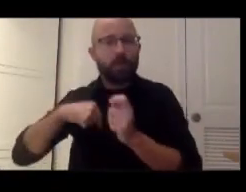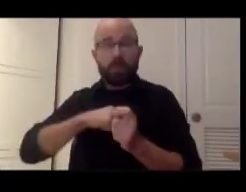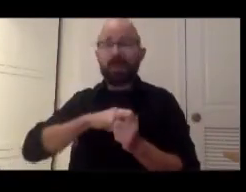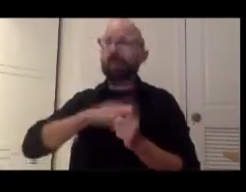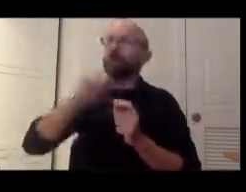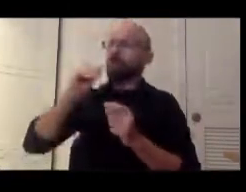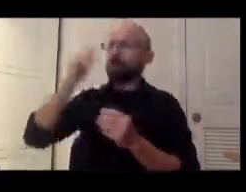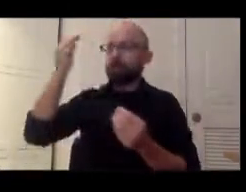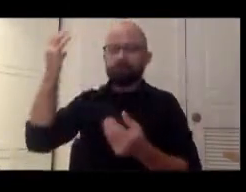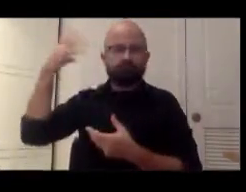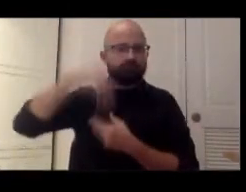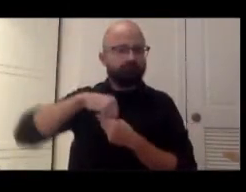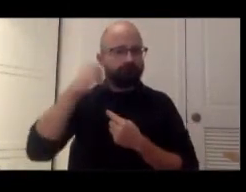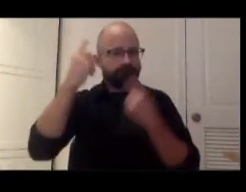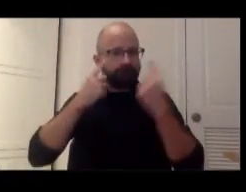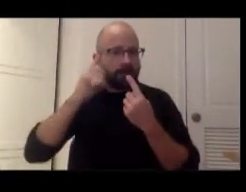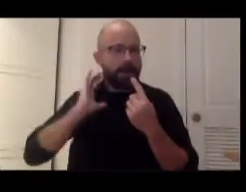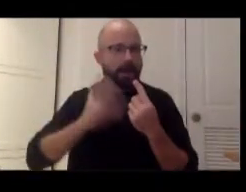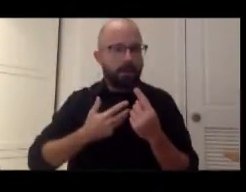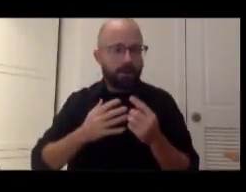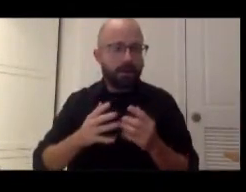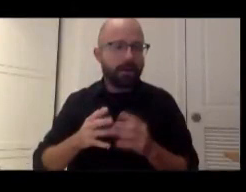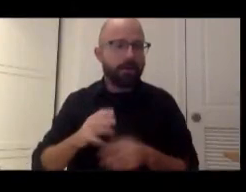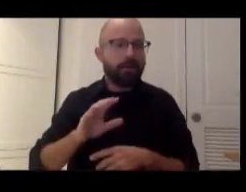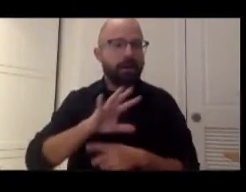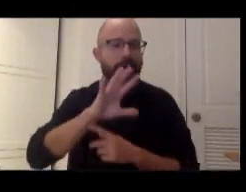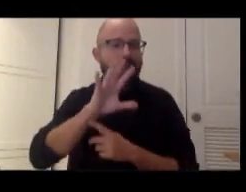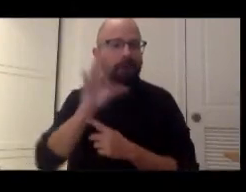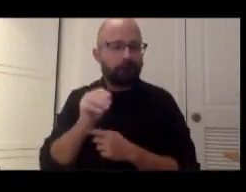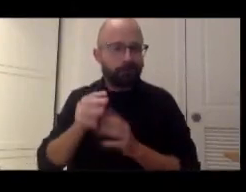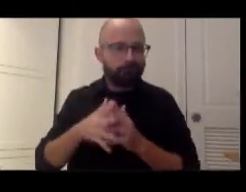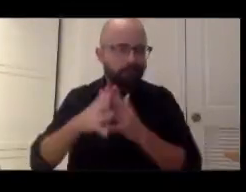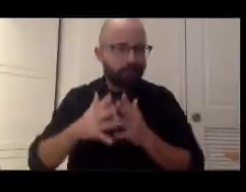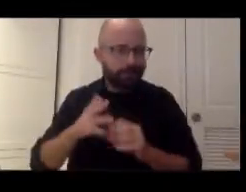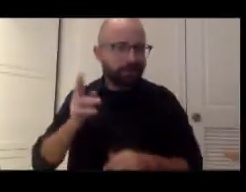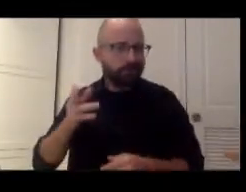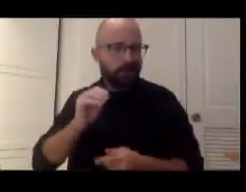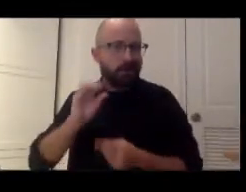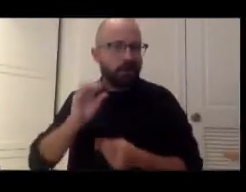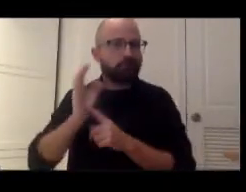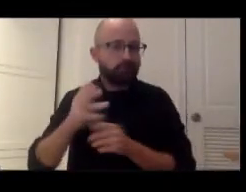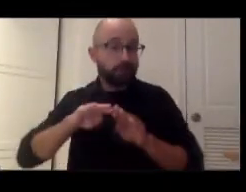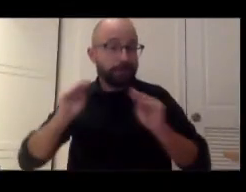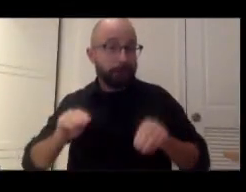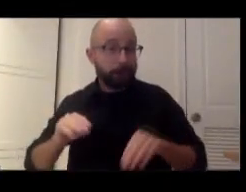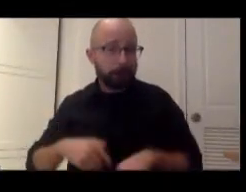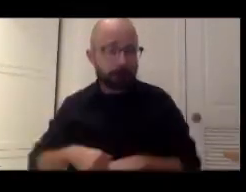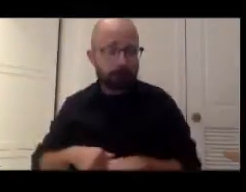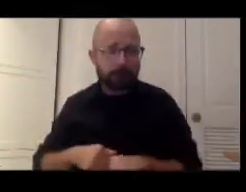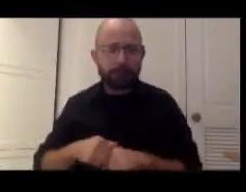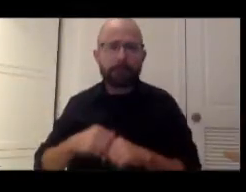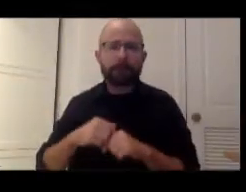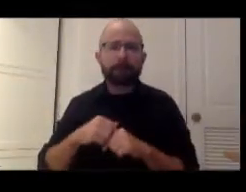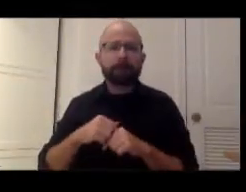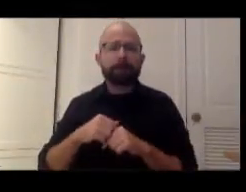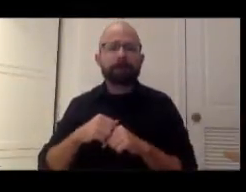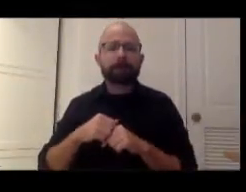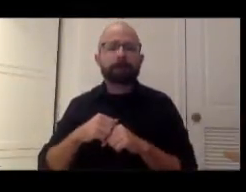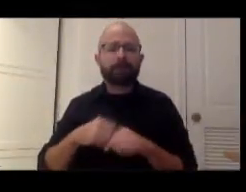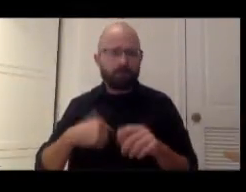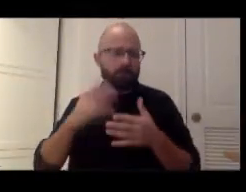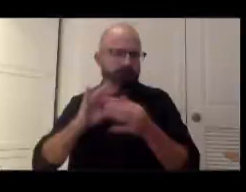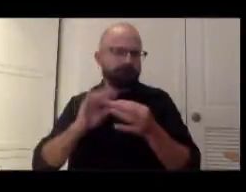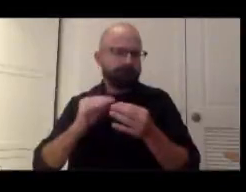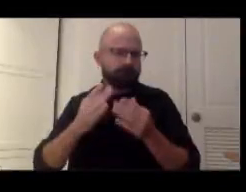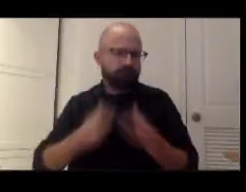American History and Culture. A few things we've done specifically, and then a broader point, I think. One is that museums